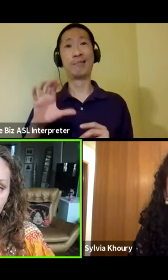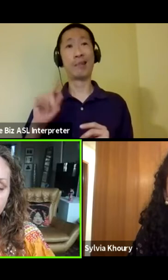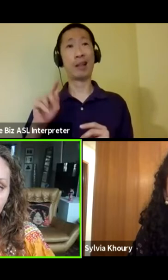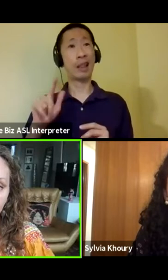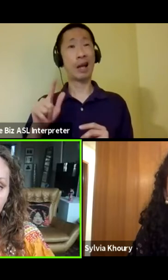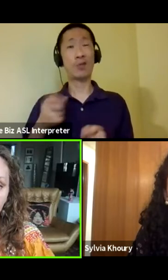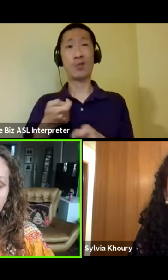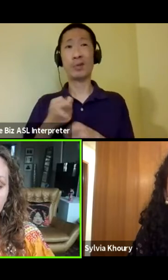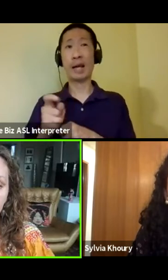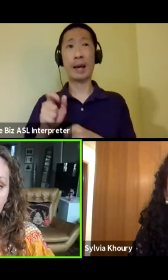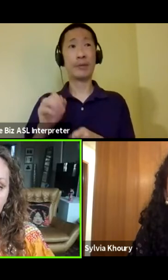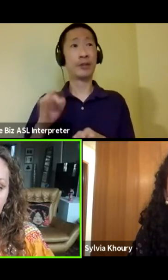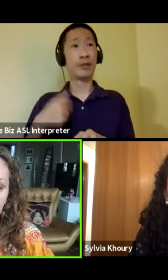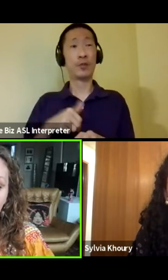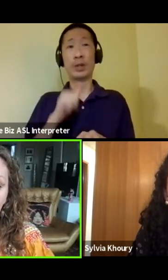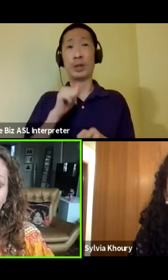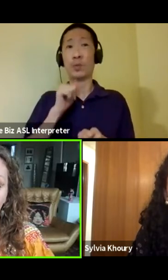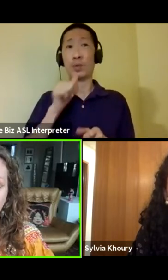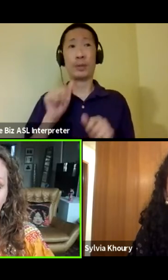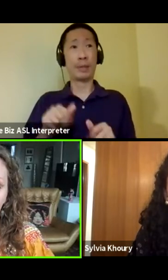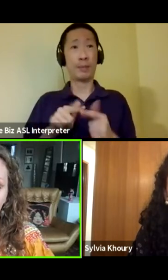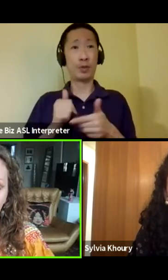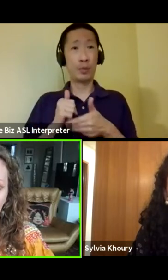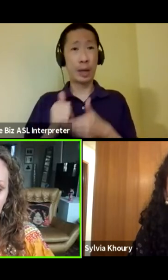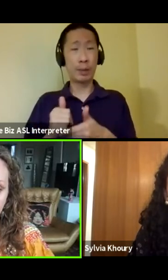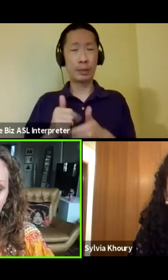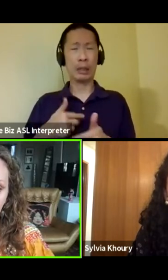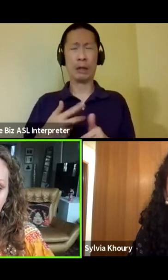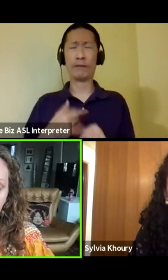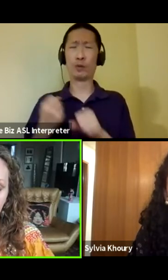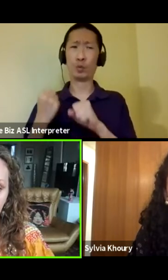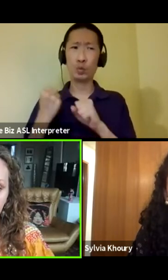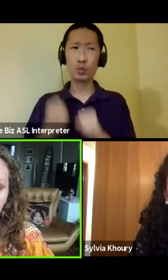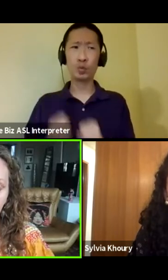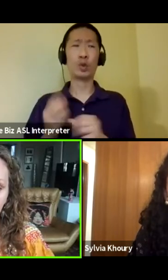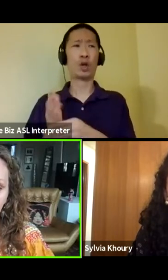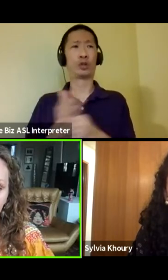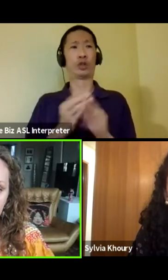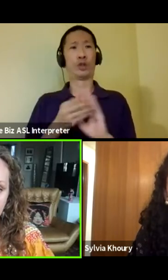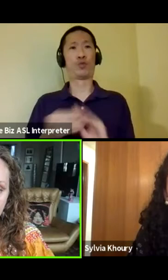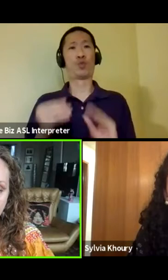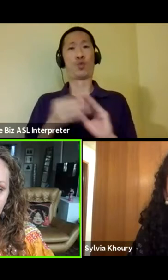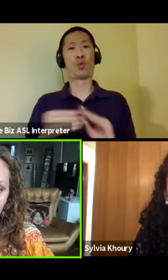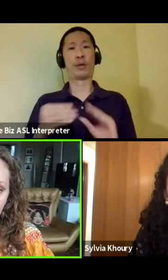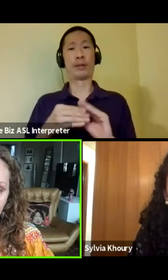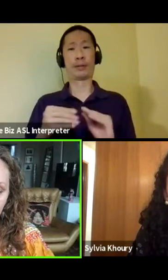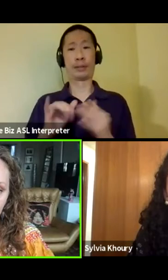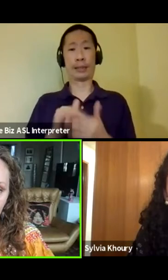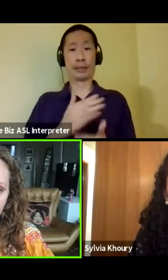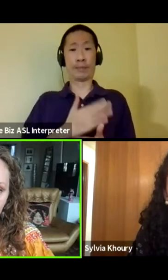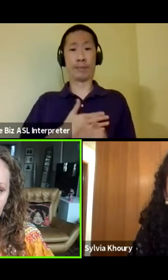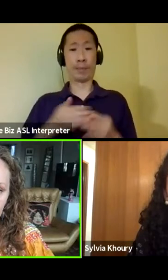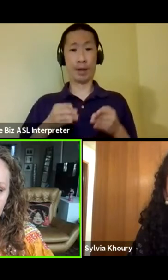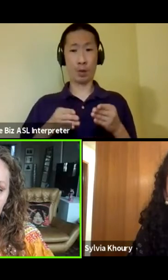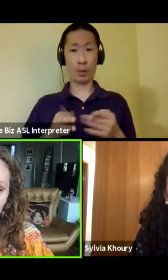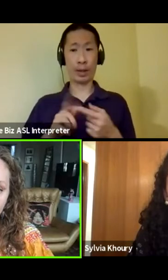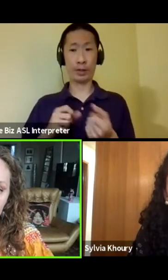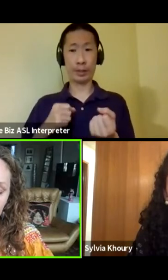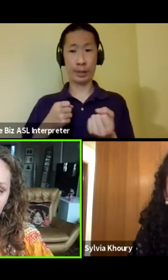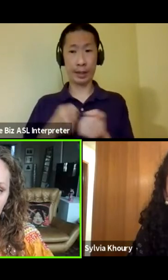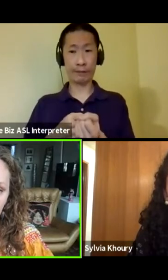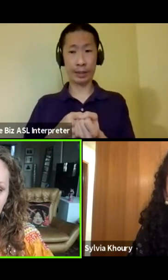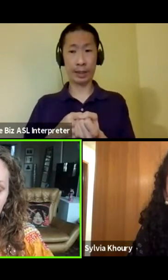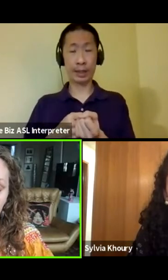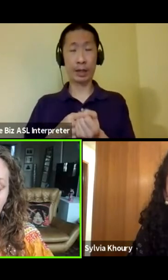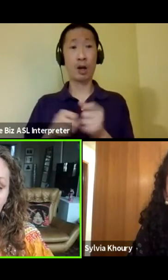able to help her. So I feel like strong storytelling has been my way of advocacy as